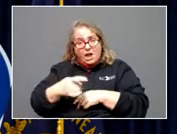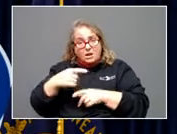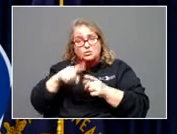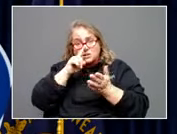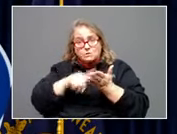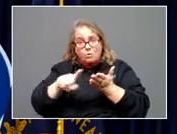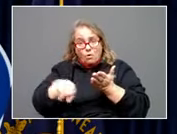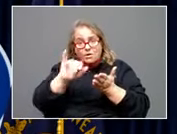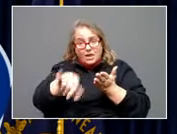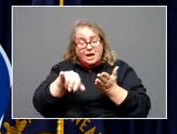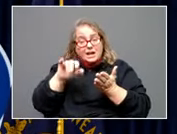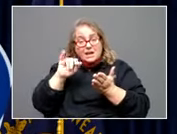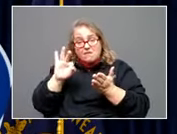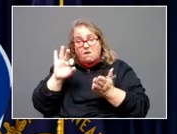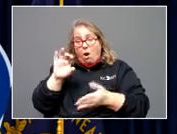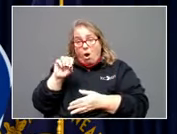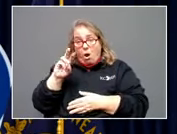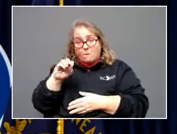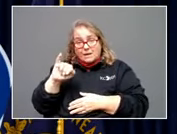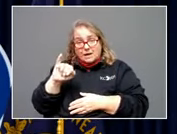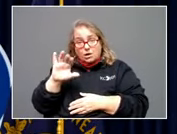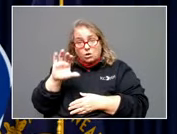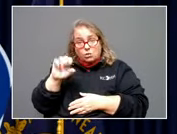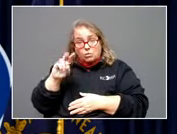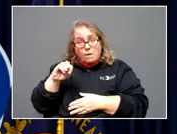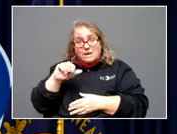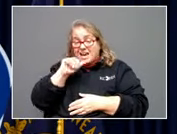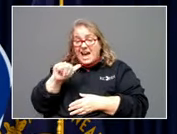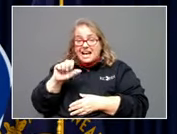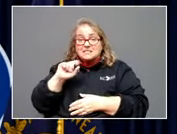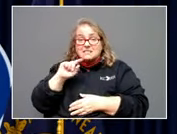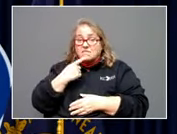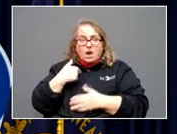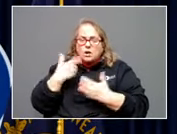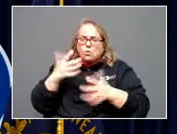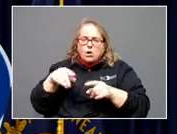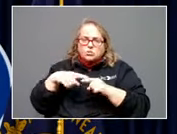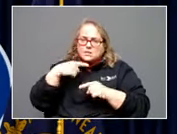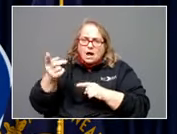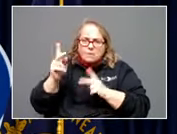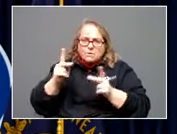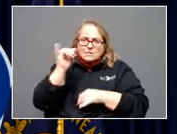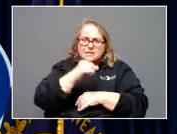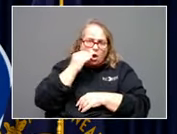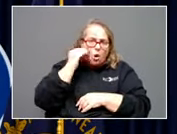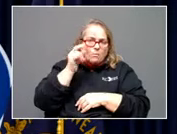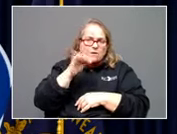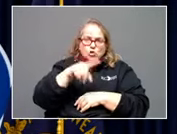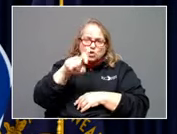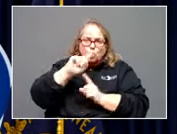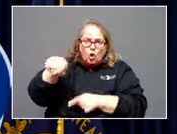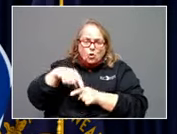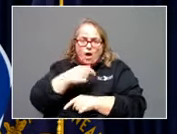as severe, what we don't want is to be telling people to stay home that should come to the hospital. But at the same